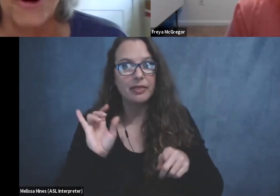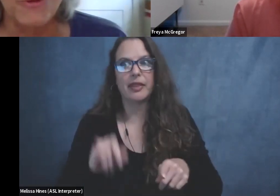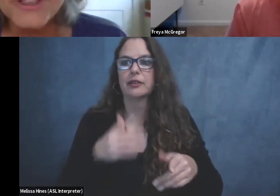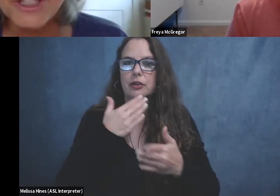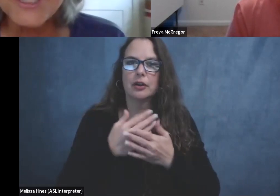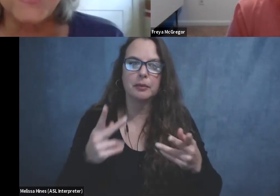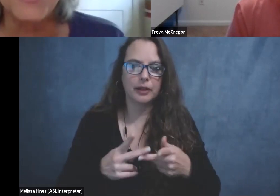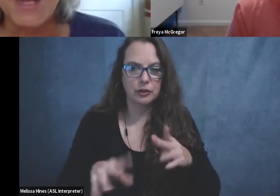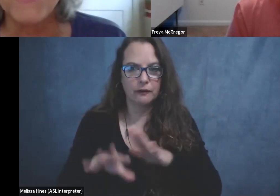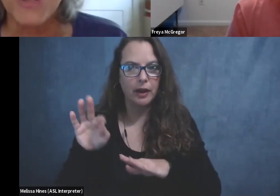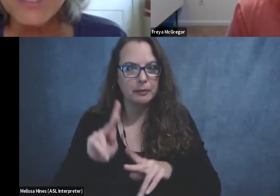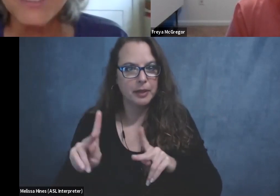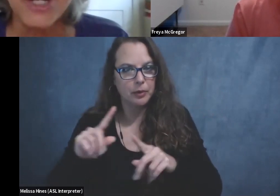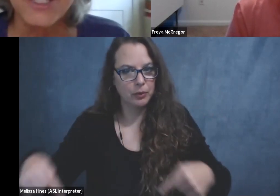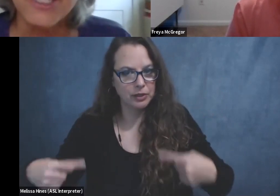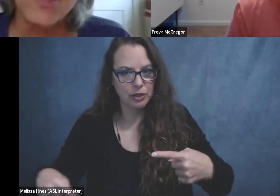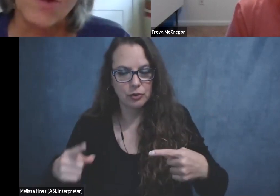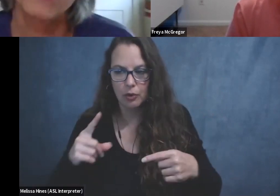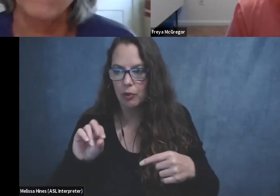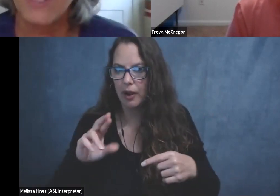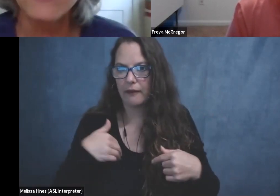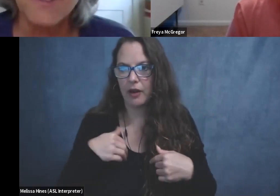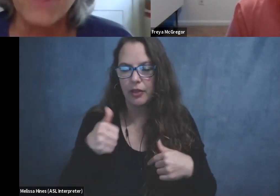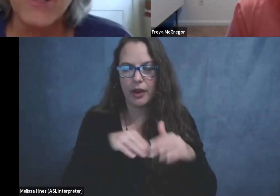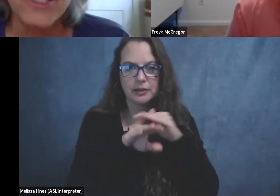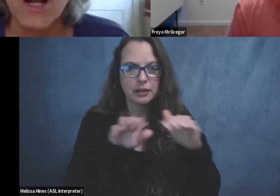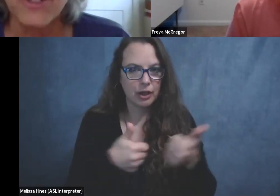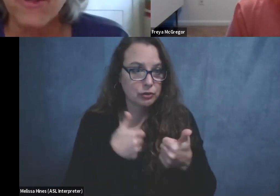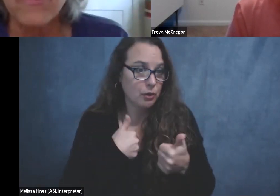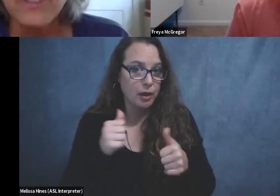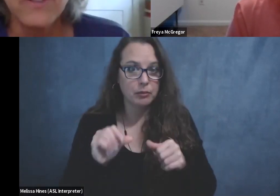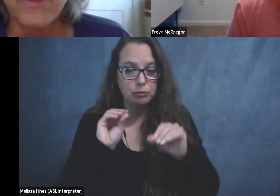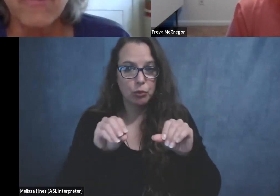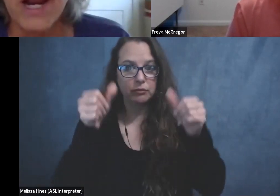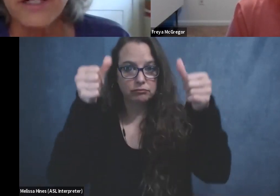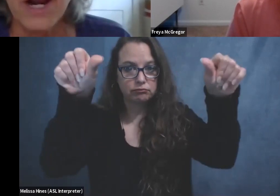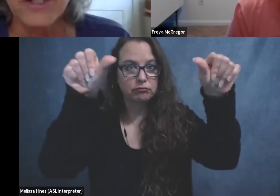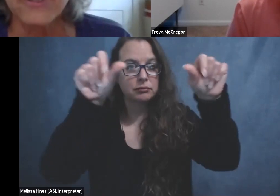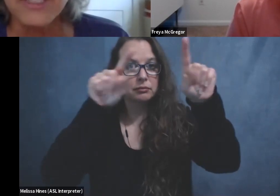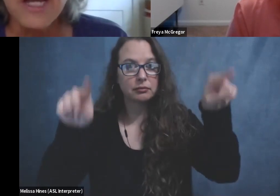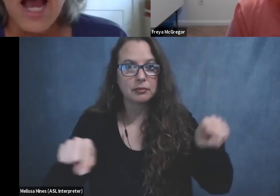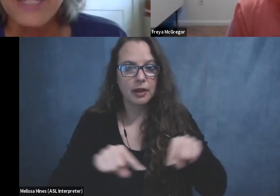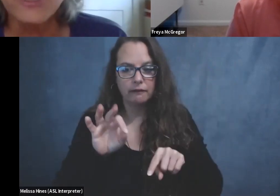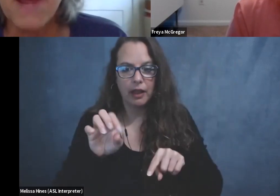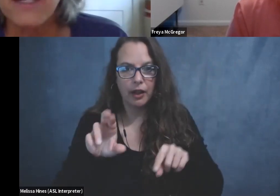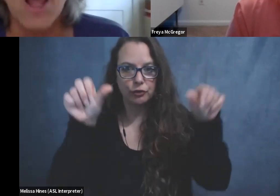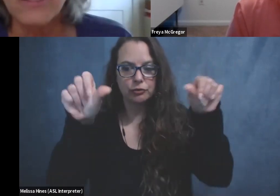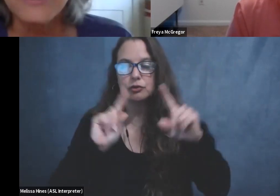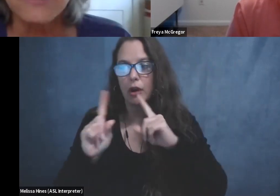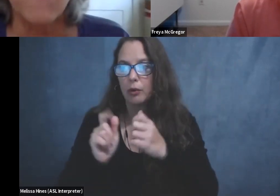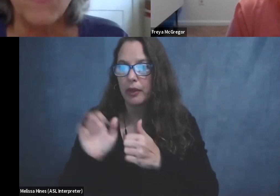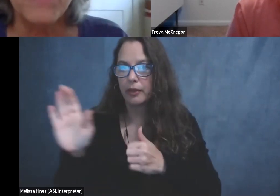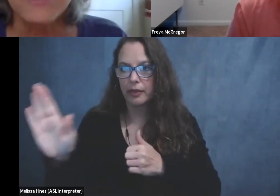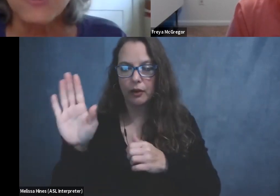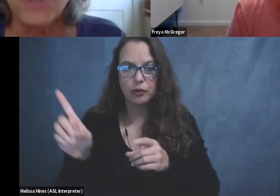who are in wheelchairs or have other access challenges. So I put flyers up there and talk to their, their rec directors. I just made a